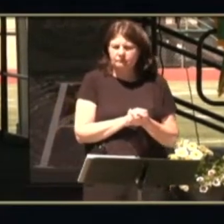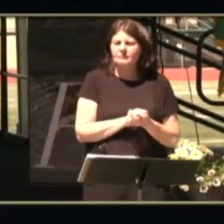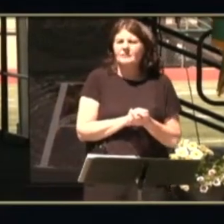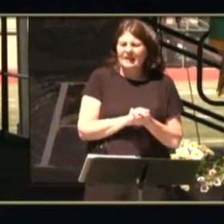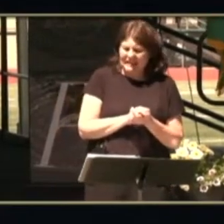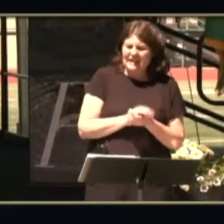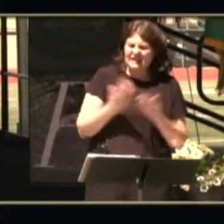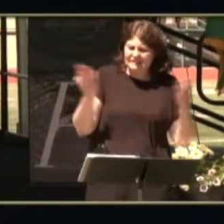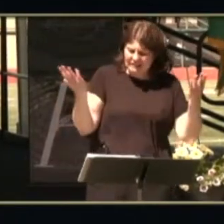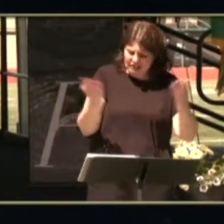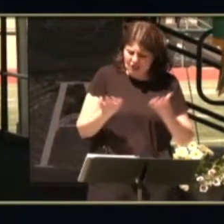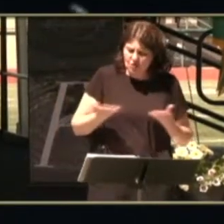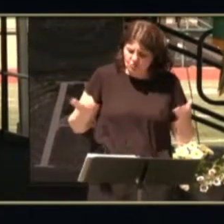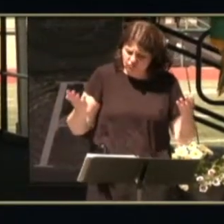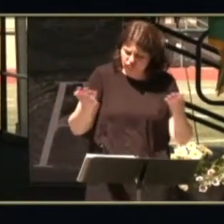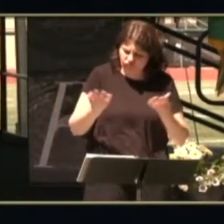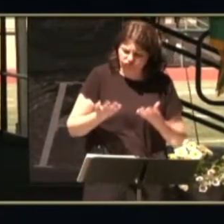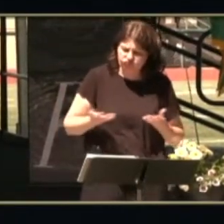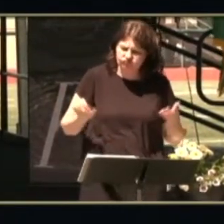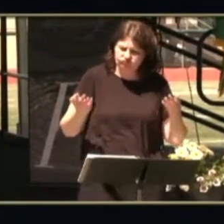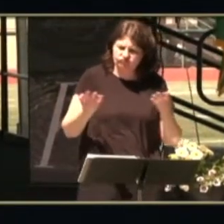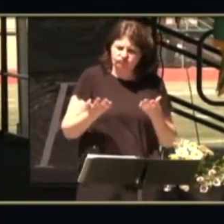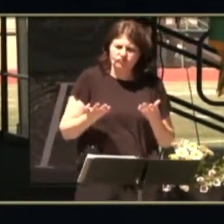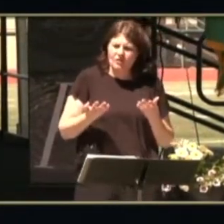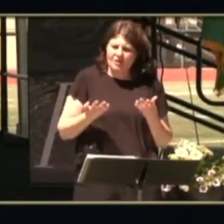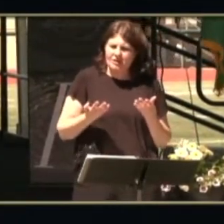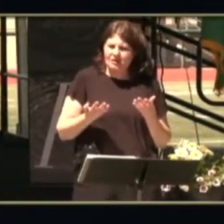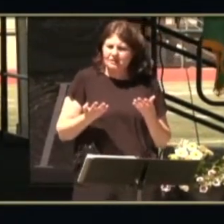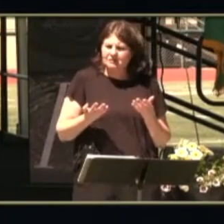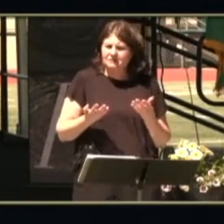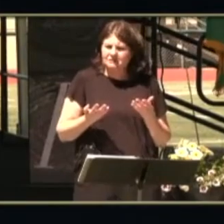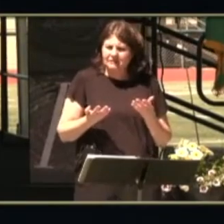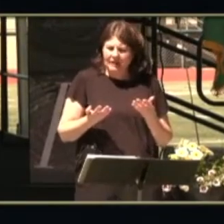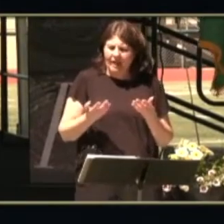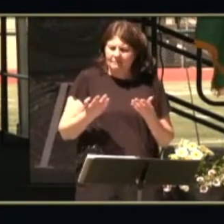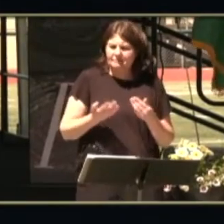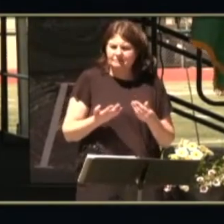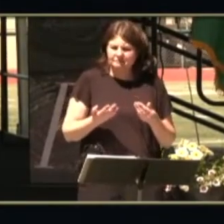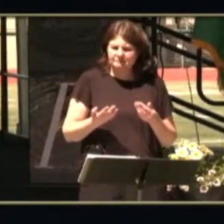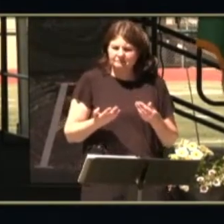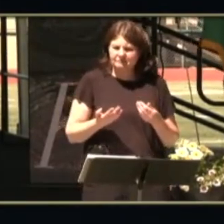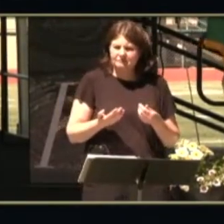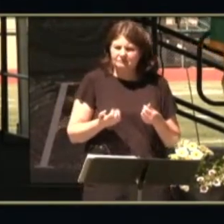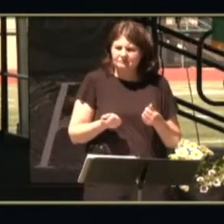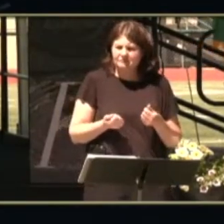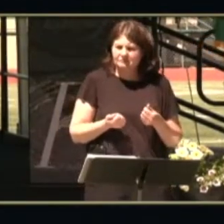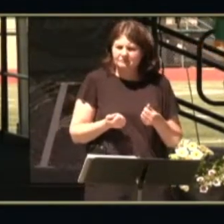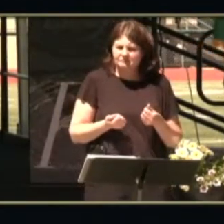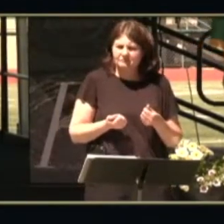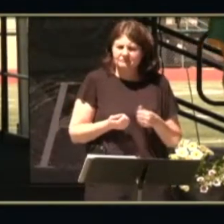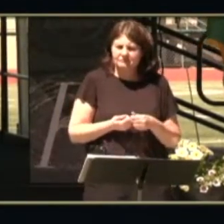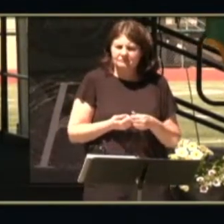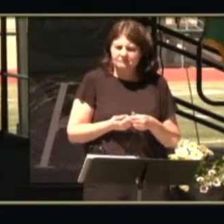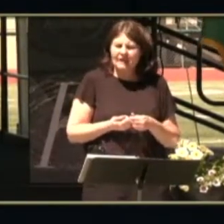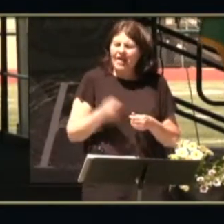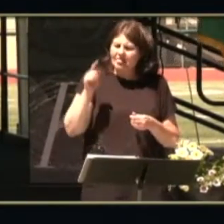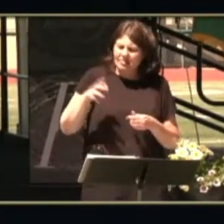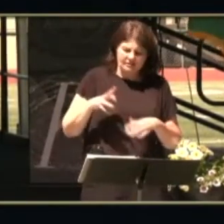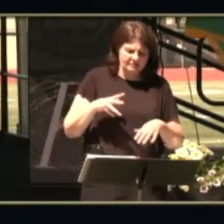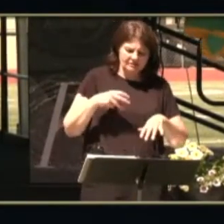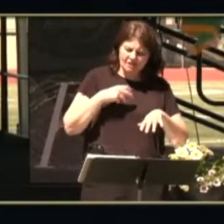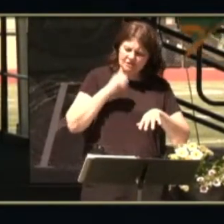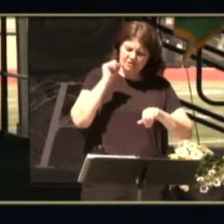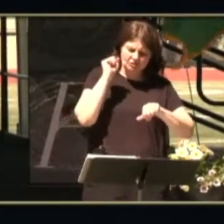on the traditional